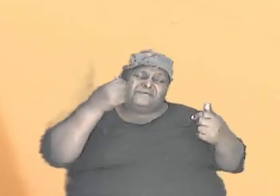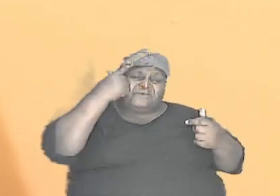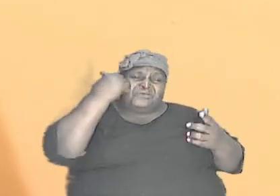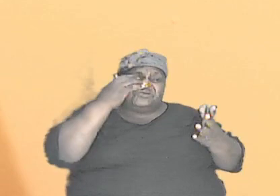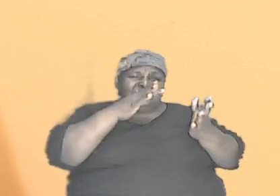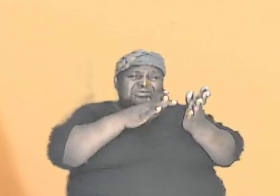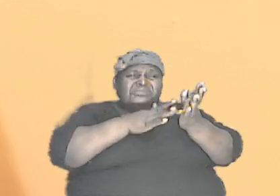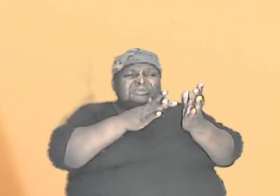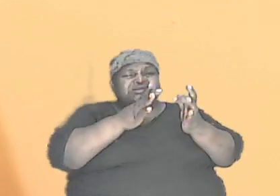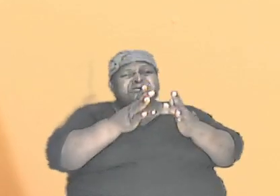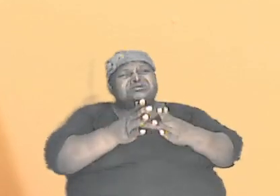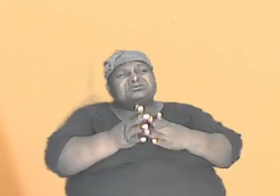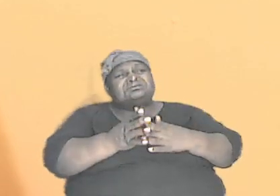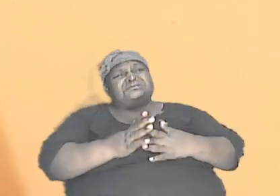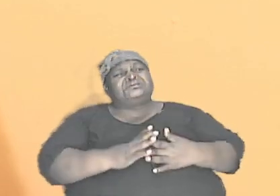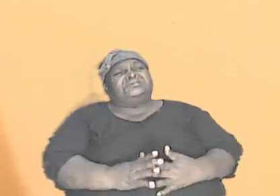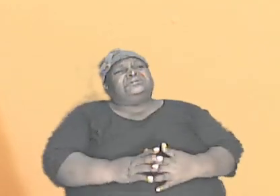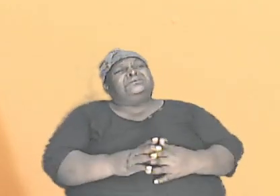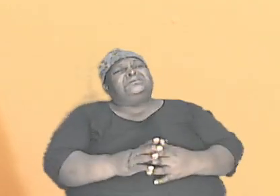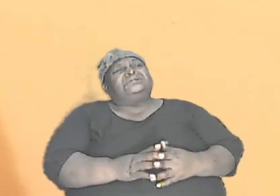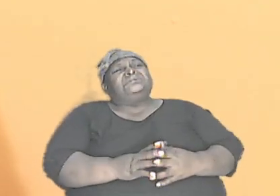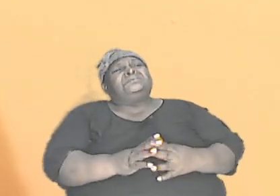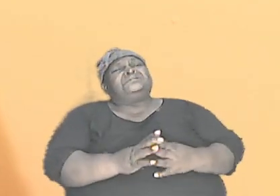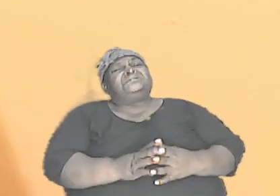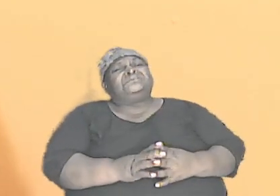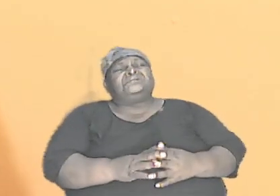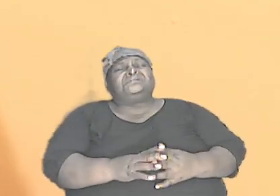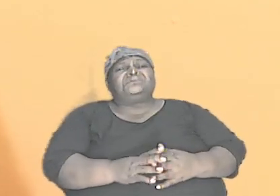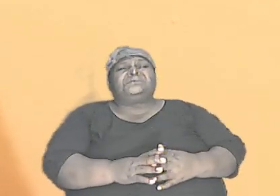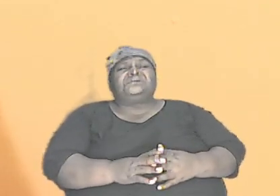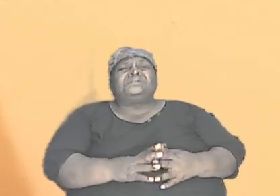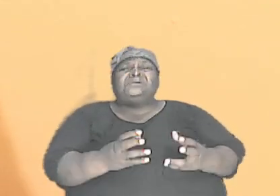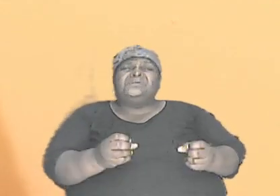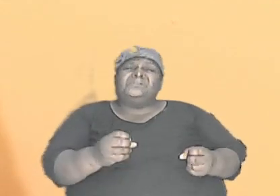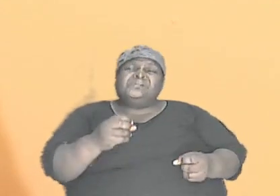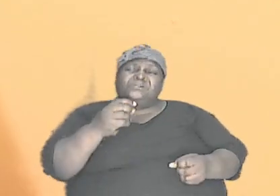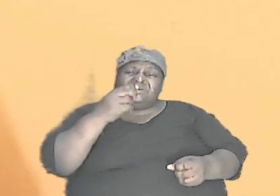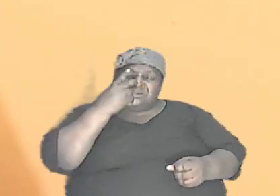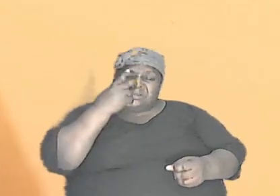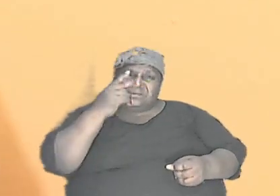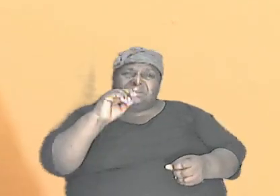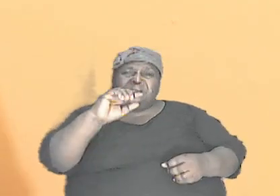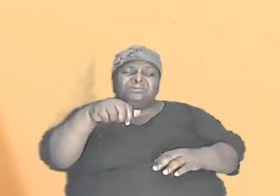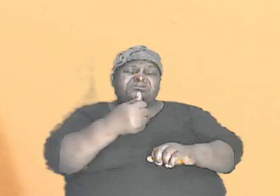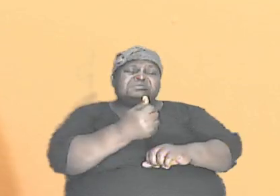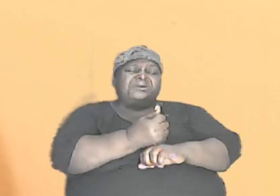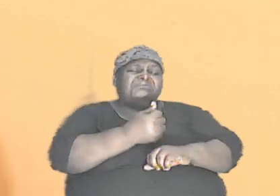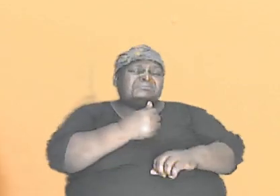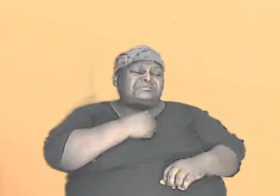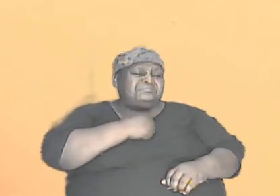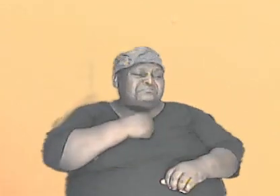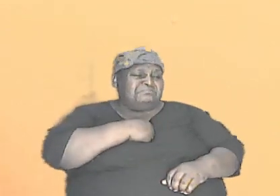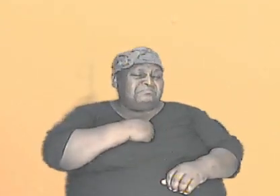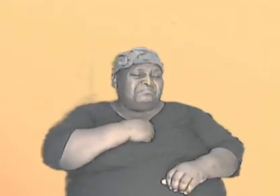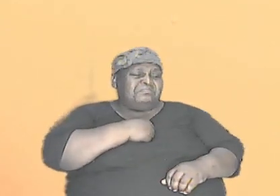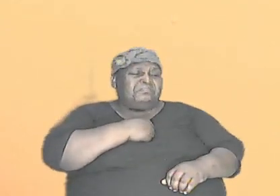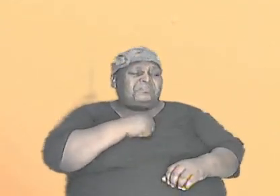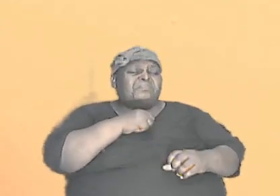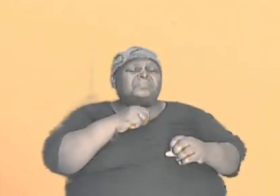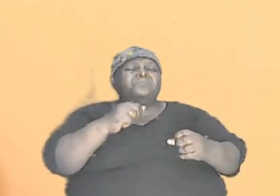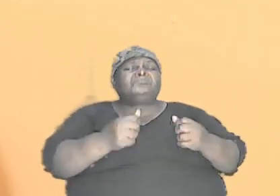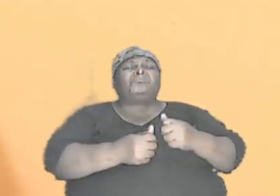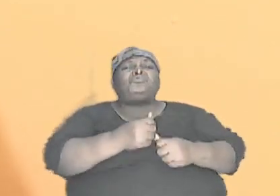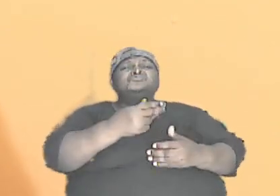and sisters, beloved, to seek to establish ourselves in our most holy